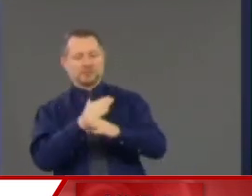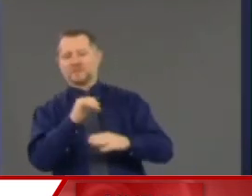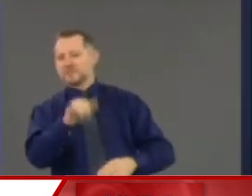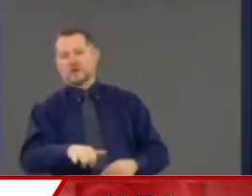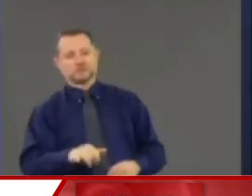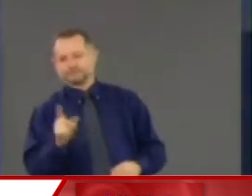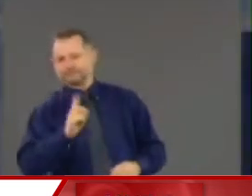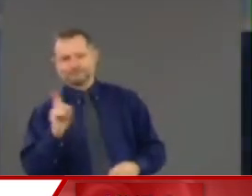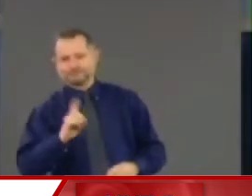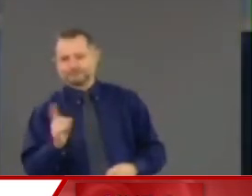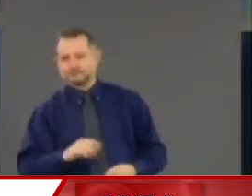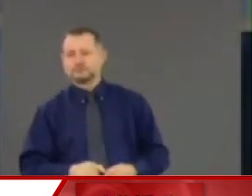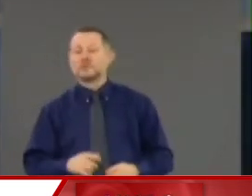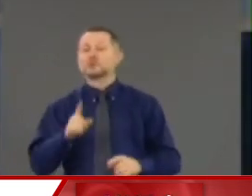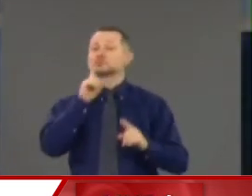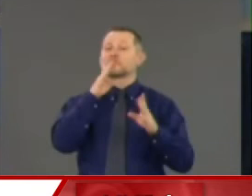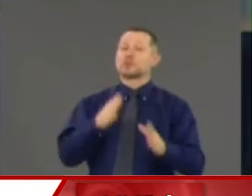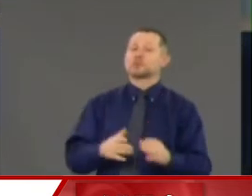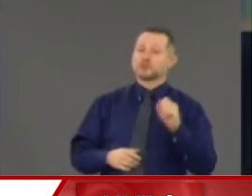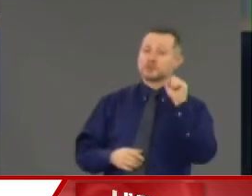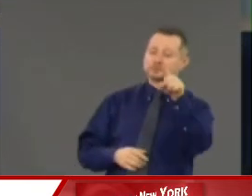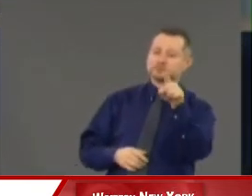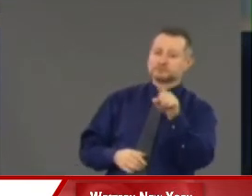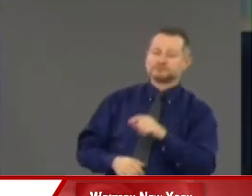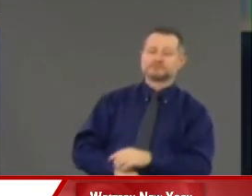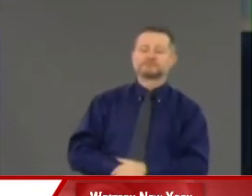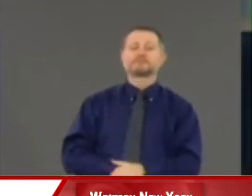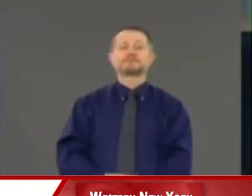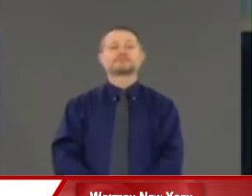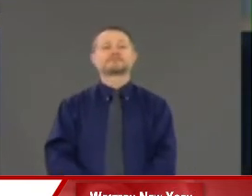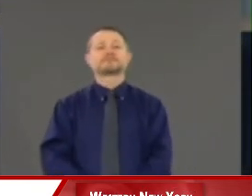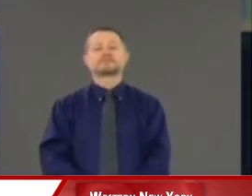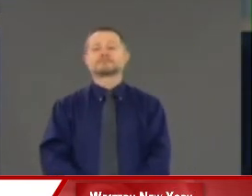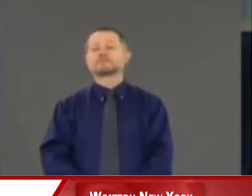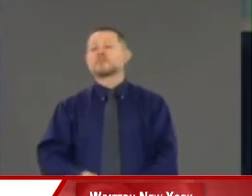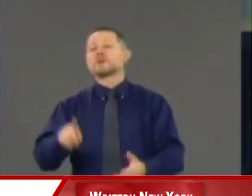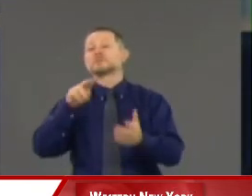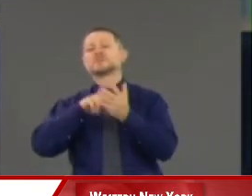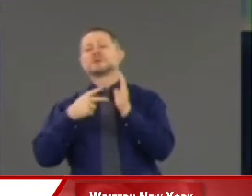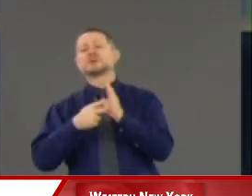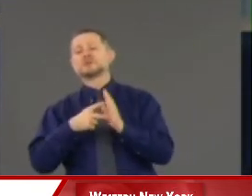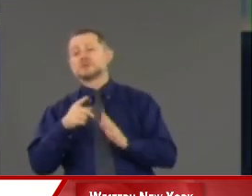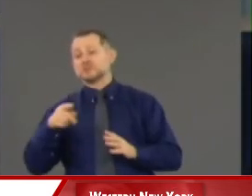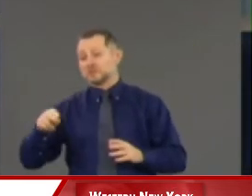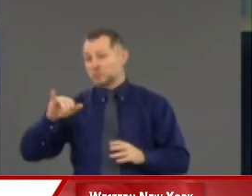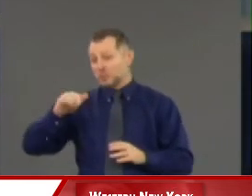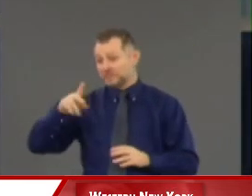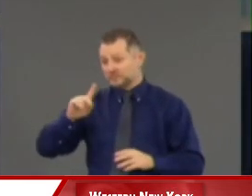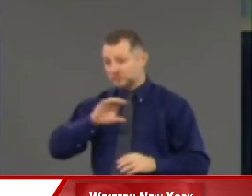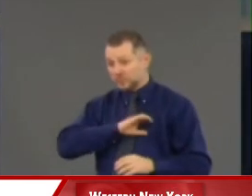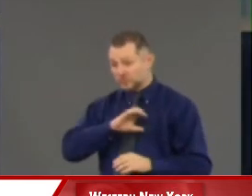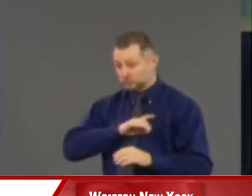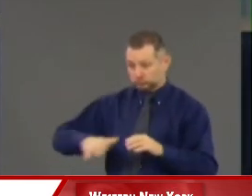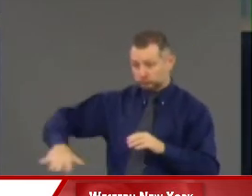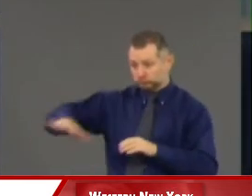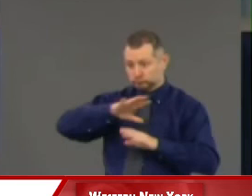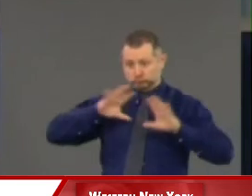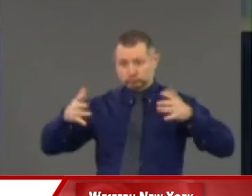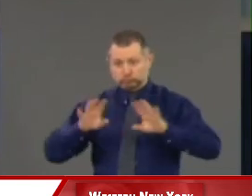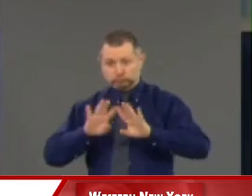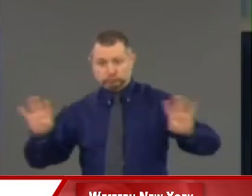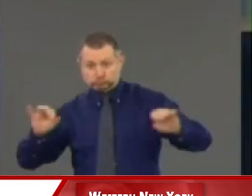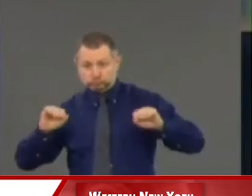on. Governor, if it's not manpower, what is it then? It sounds like you're questioning police